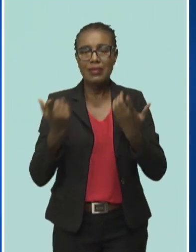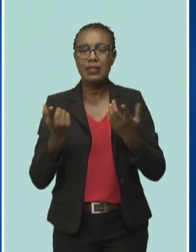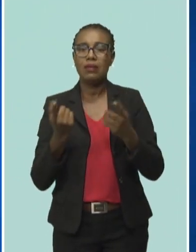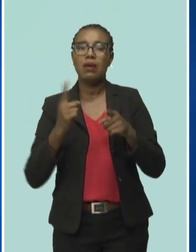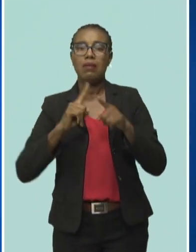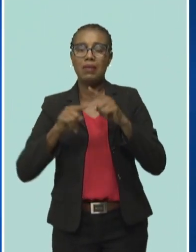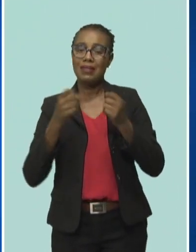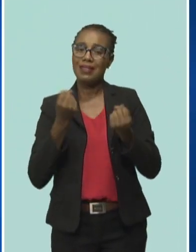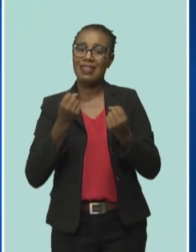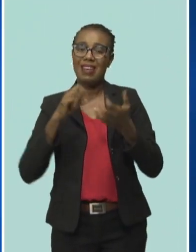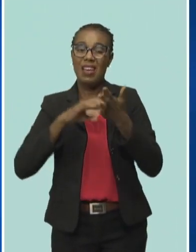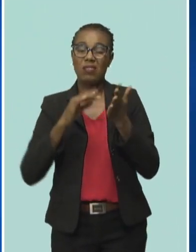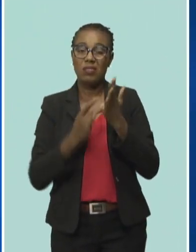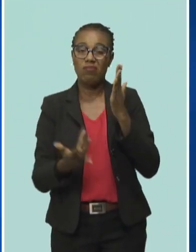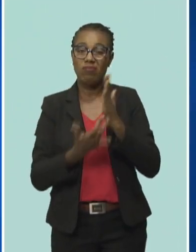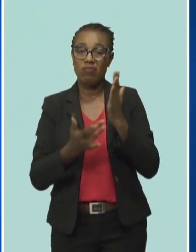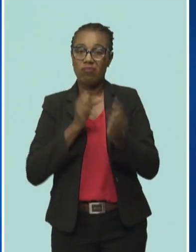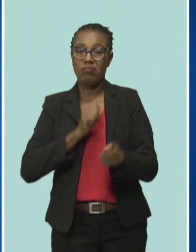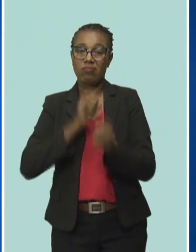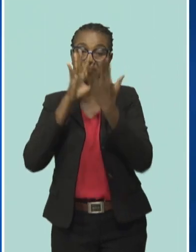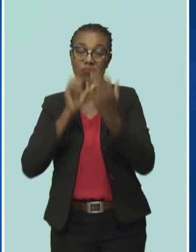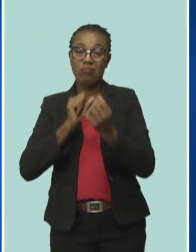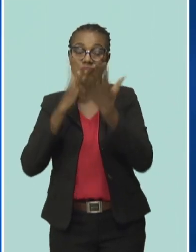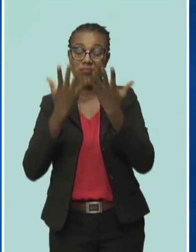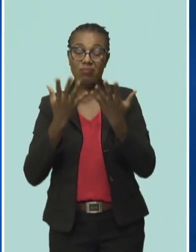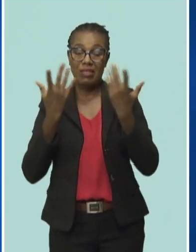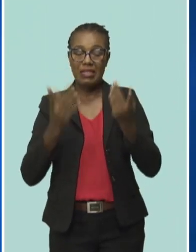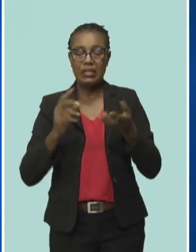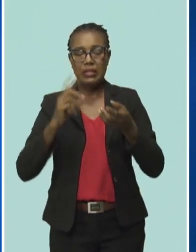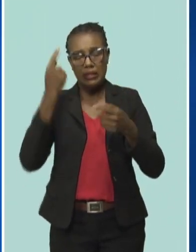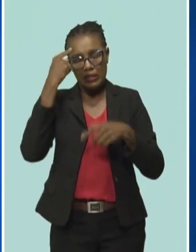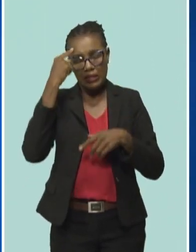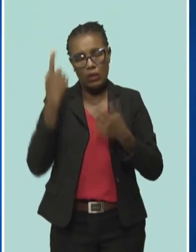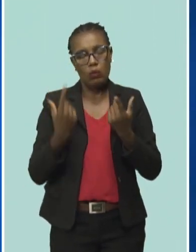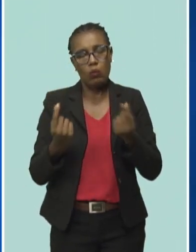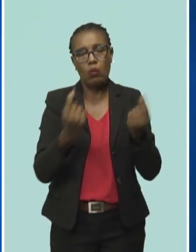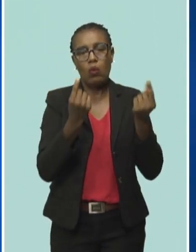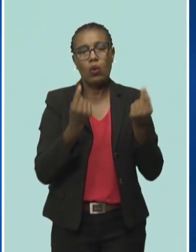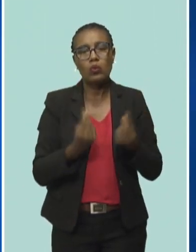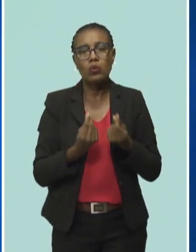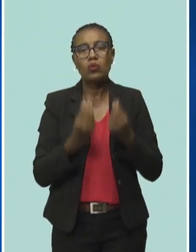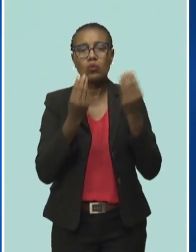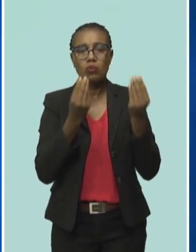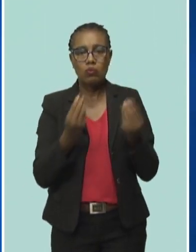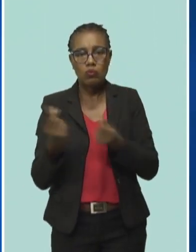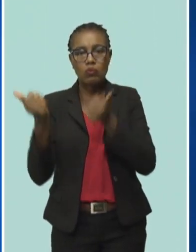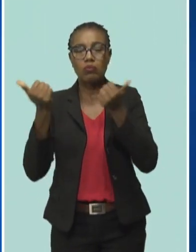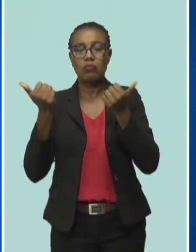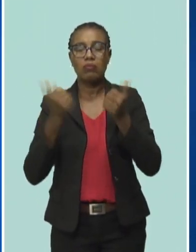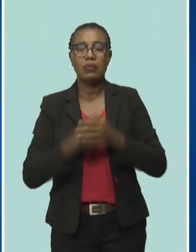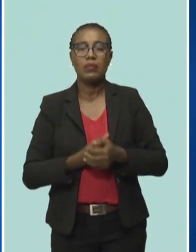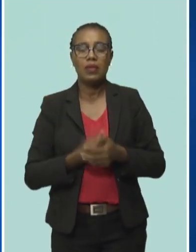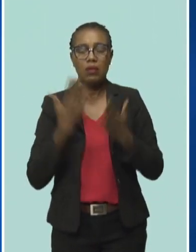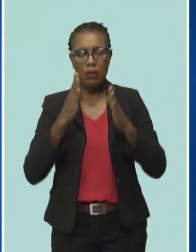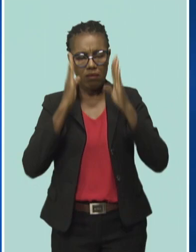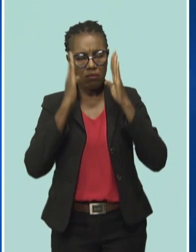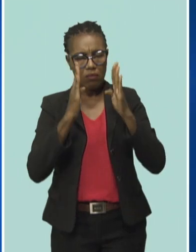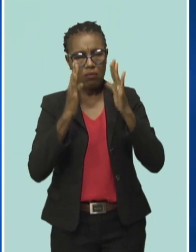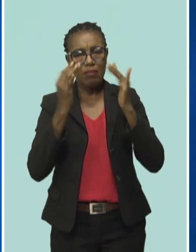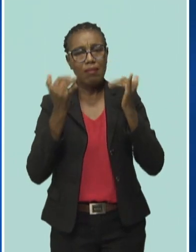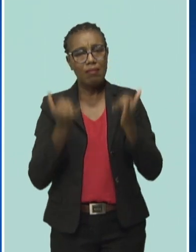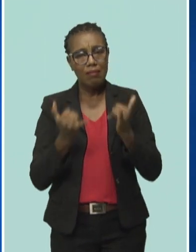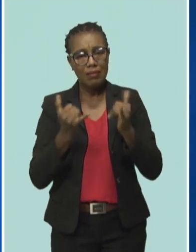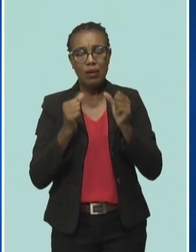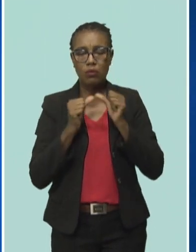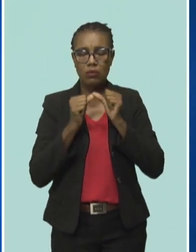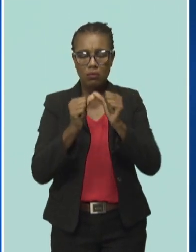challenges that we need to work through and that is something that certainly is receiving a lot of attention at the moment and certainly as we